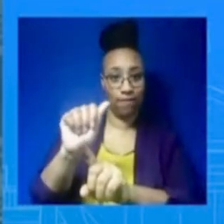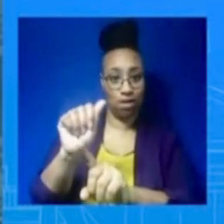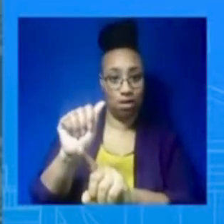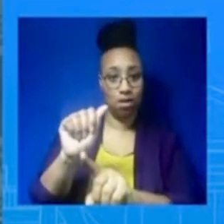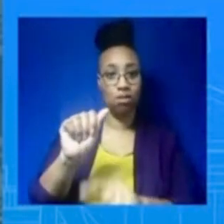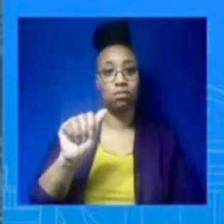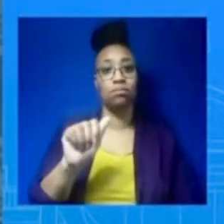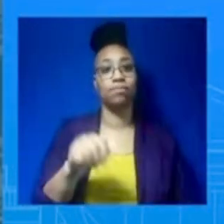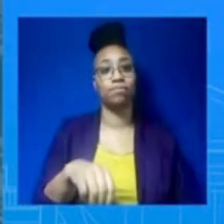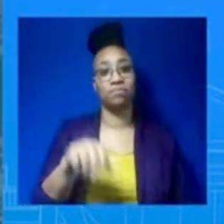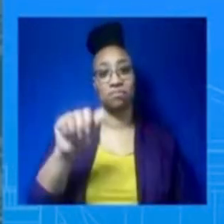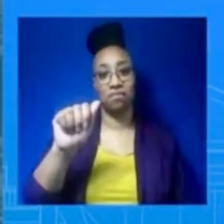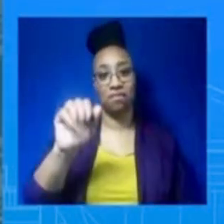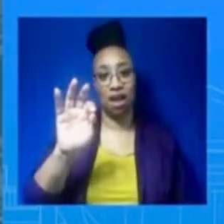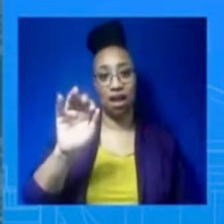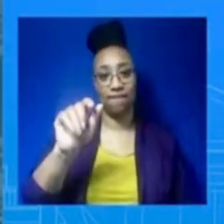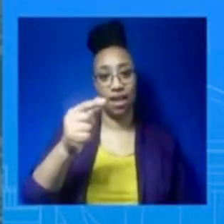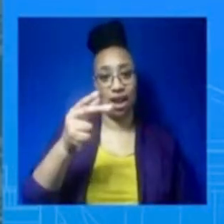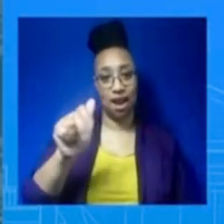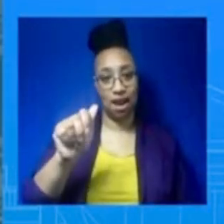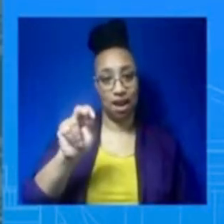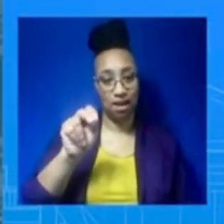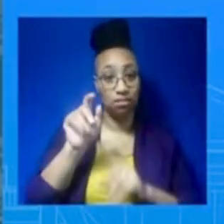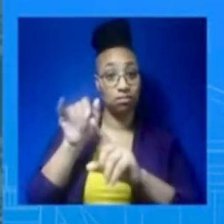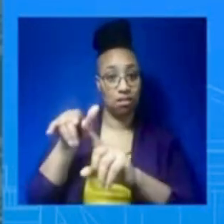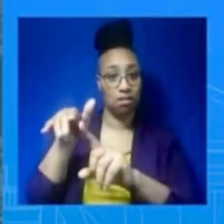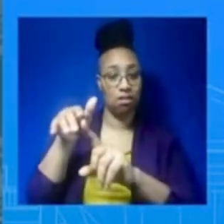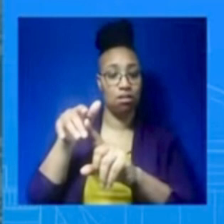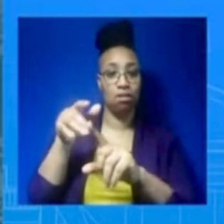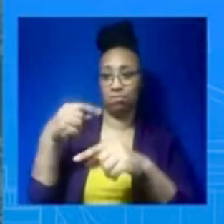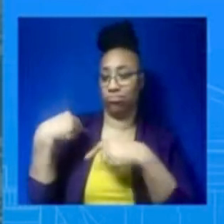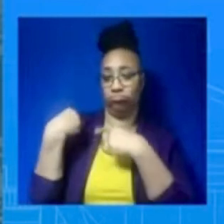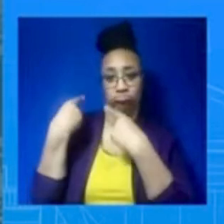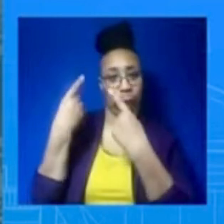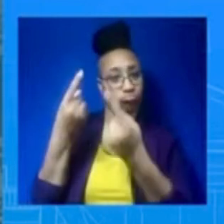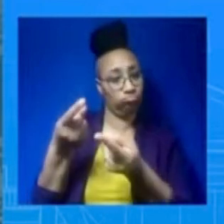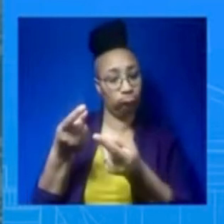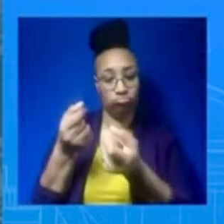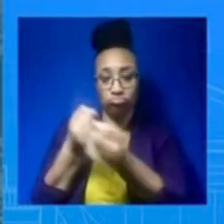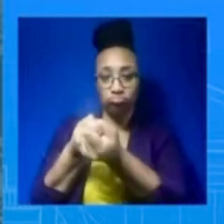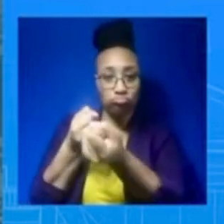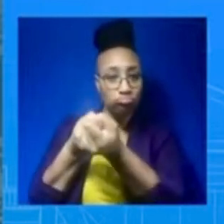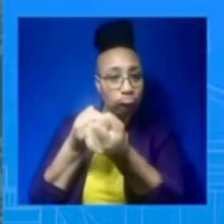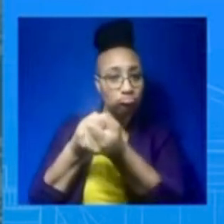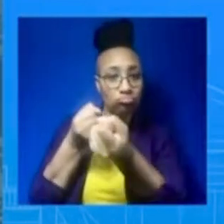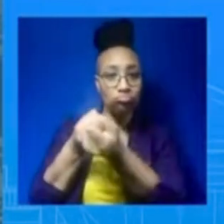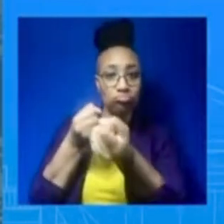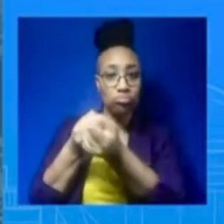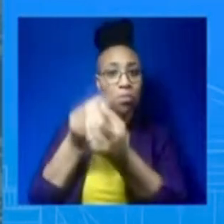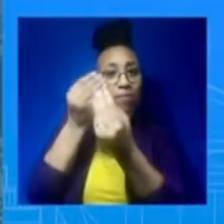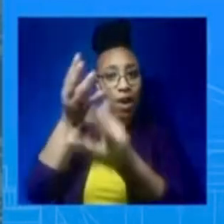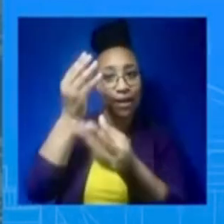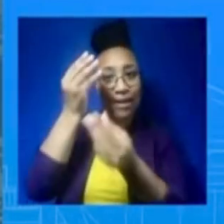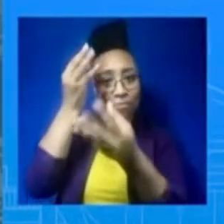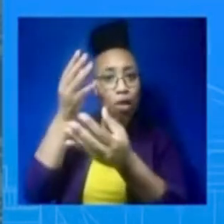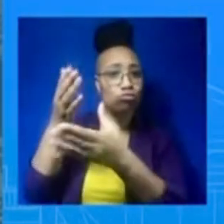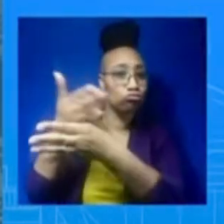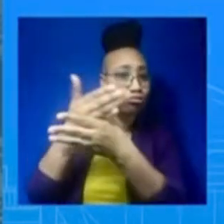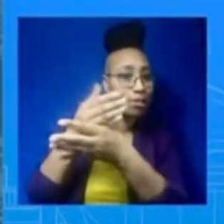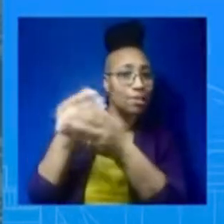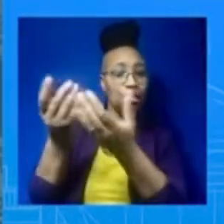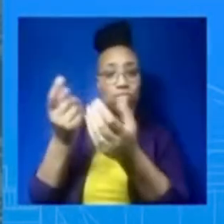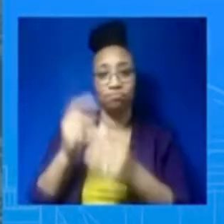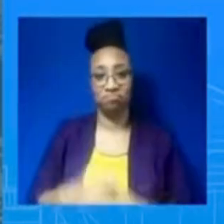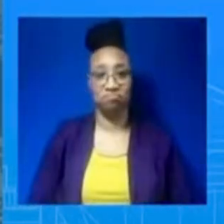counsel is very much focused on the oversight. They are the ones who are answering questions and dealing with the letter.